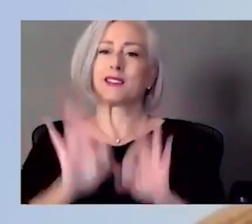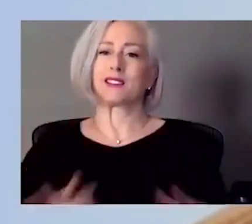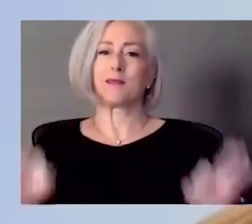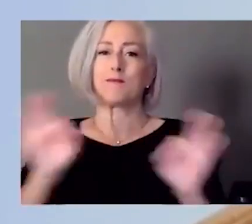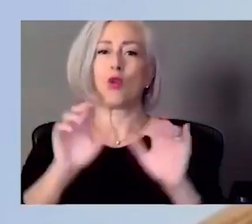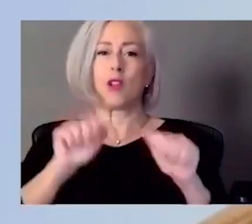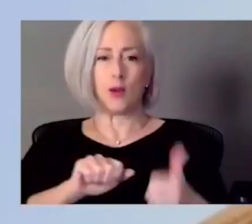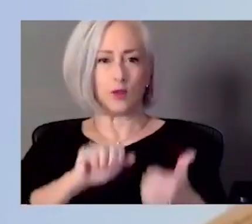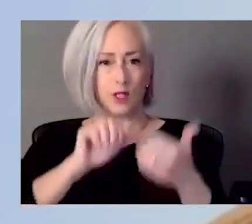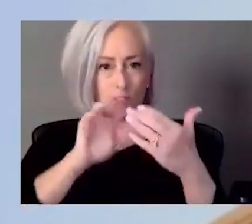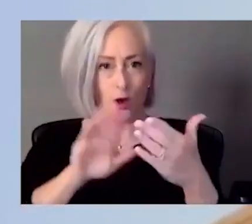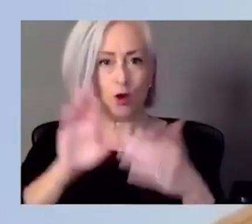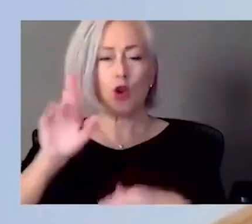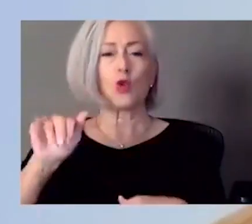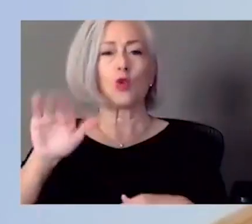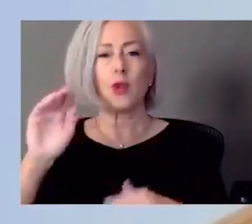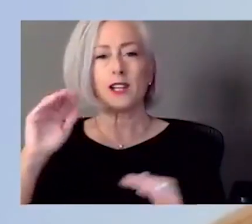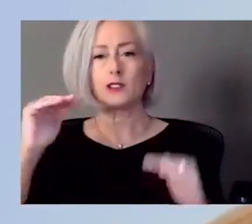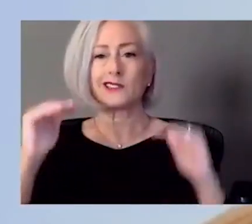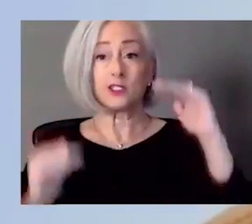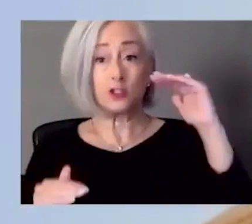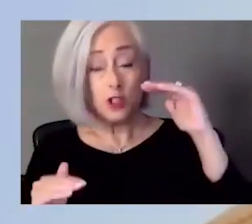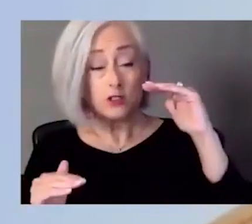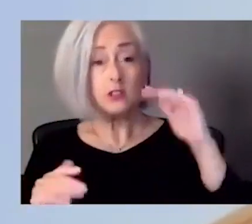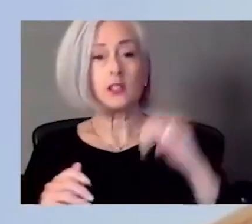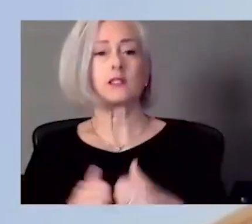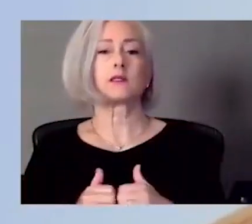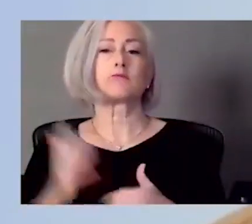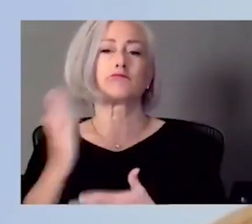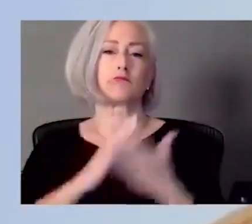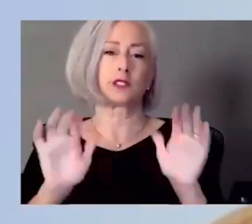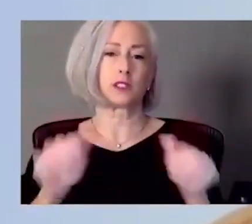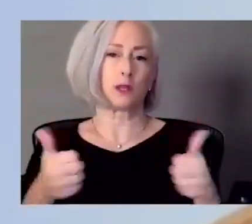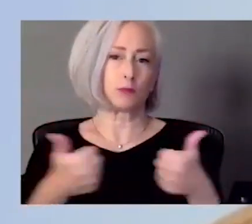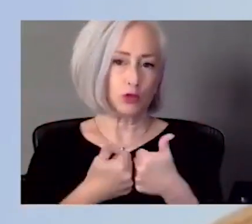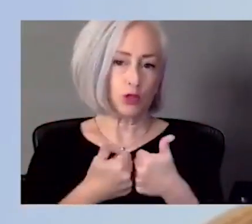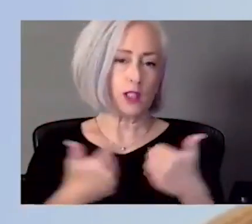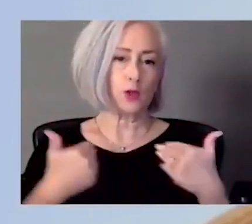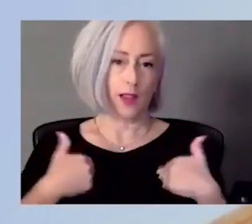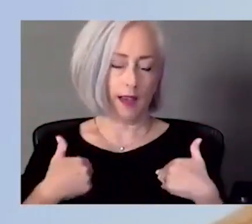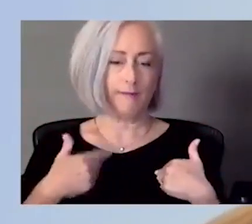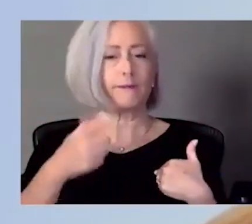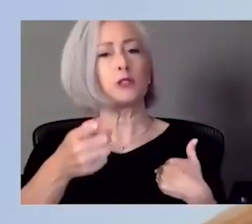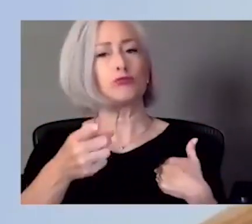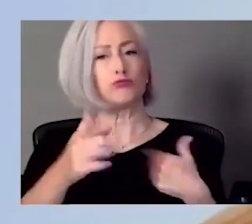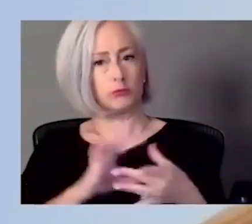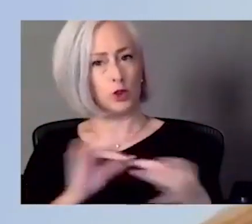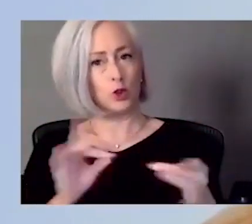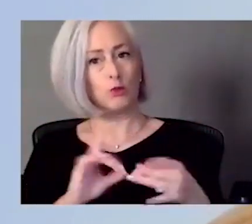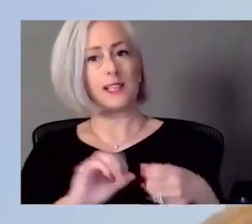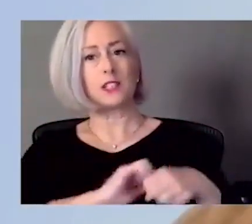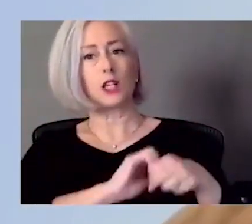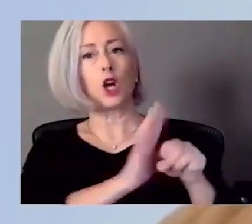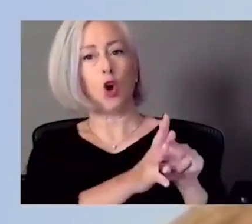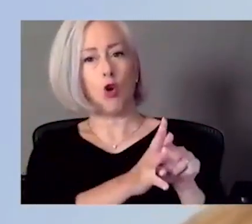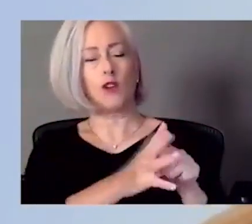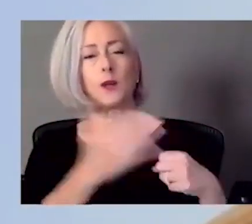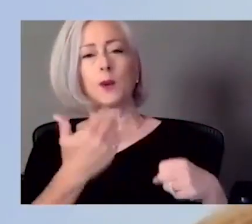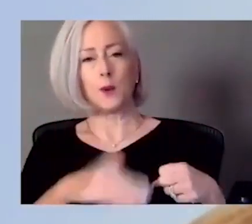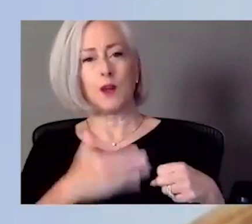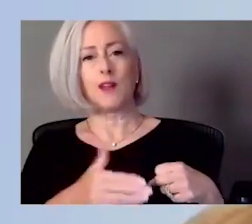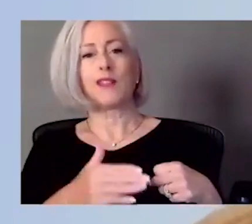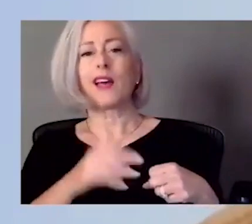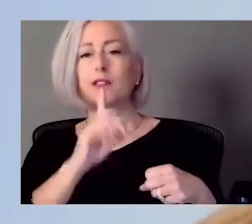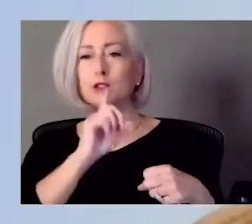injustice, as we address some of the challenges that we have. You mentioned COVID and we know how COVID had adversely